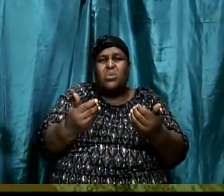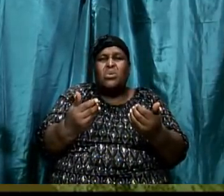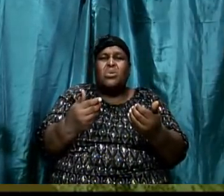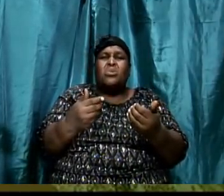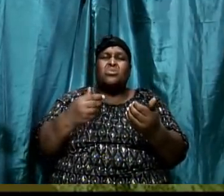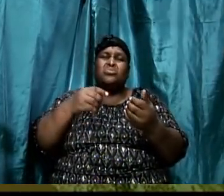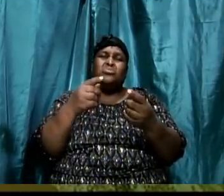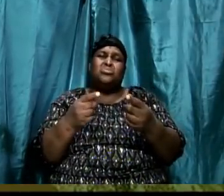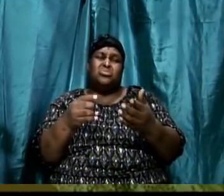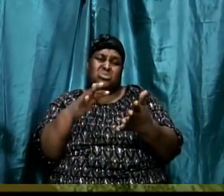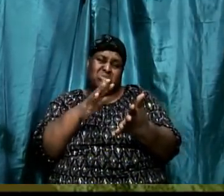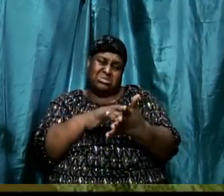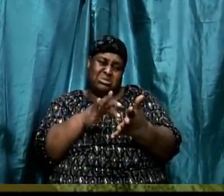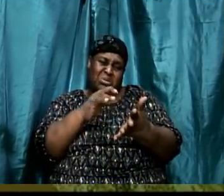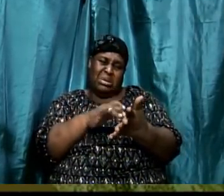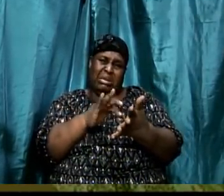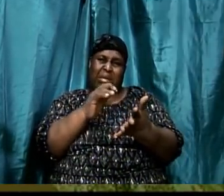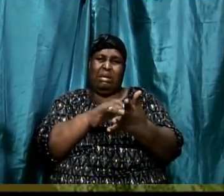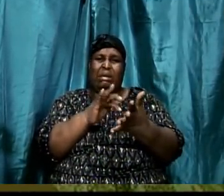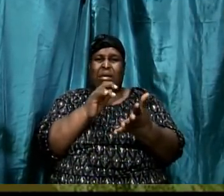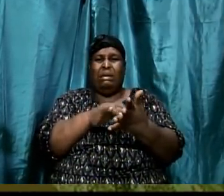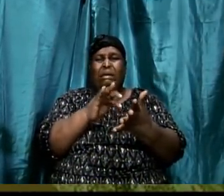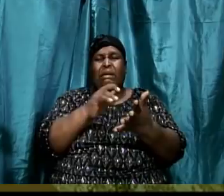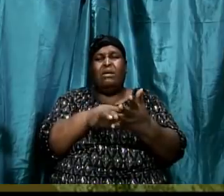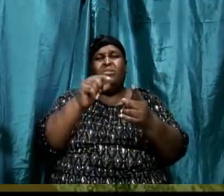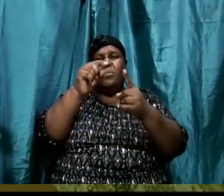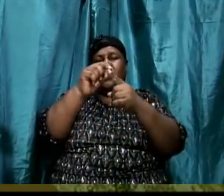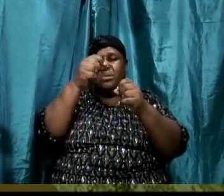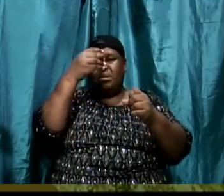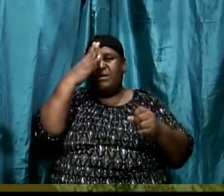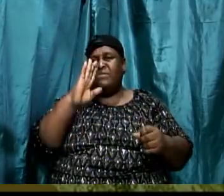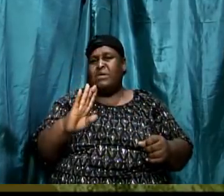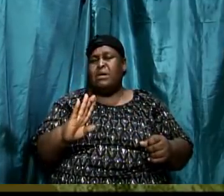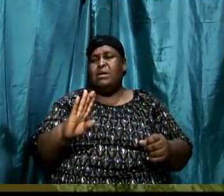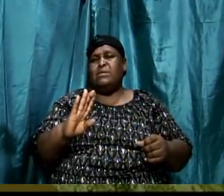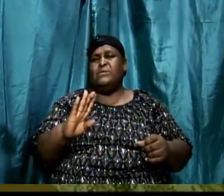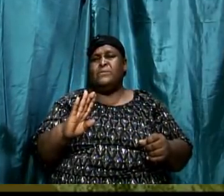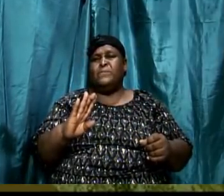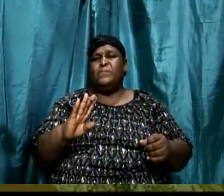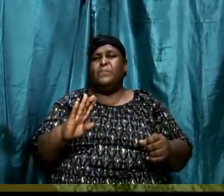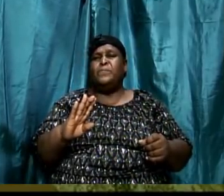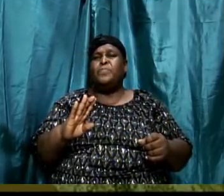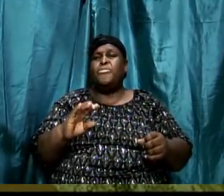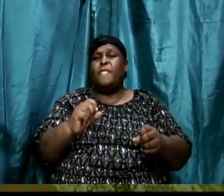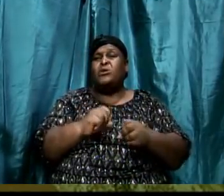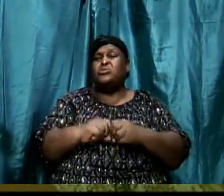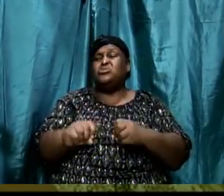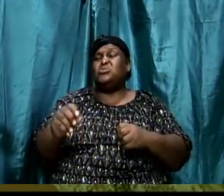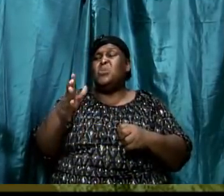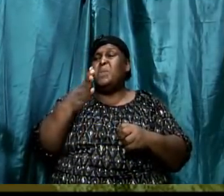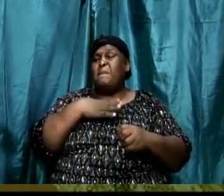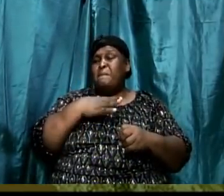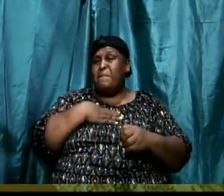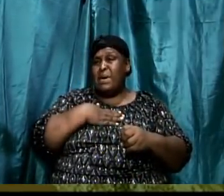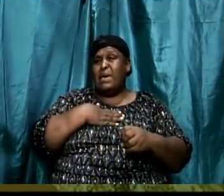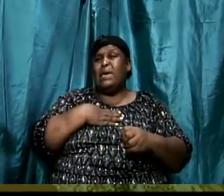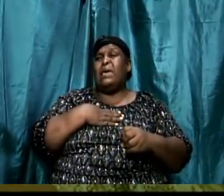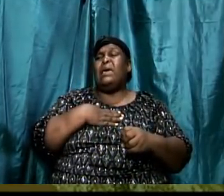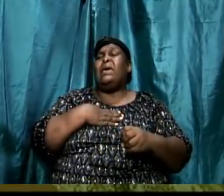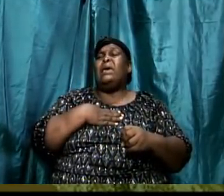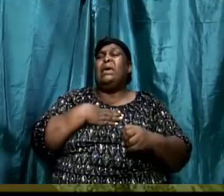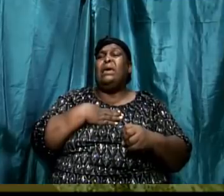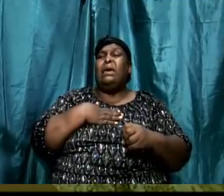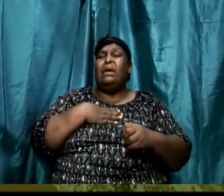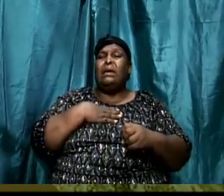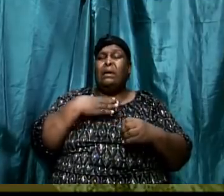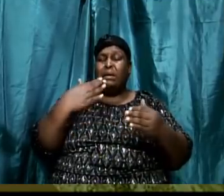actually studying the Word of God. Praise God. So my endeavor tonight is that I'm going to encourage